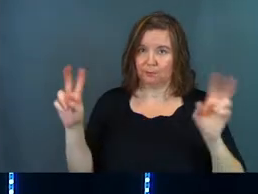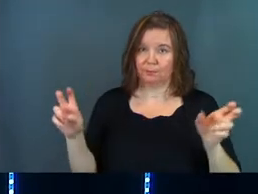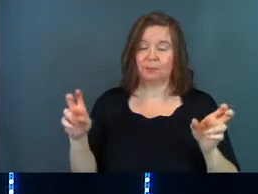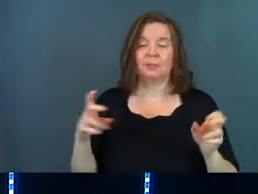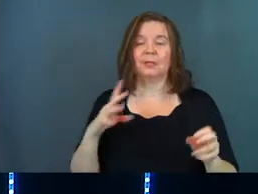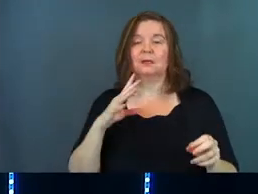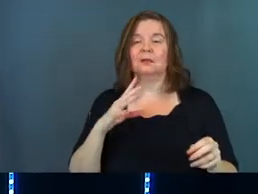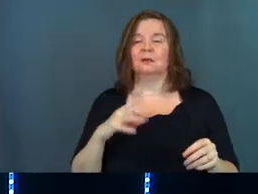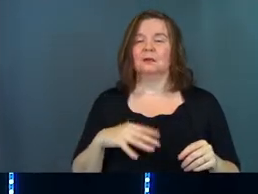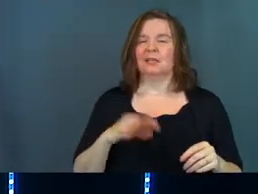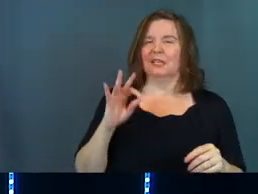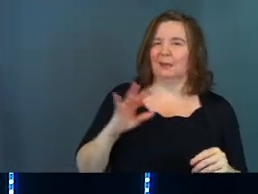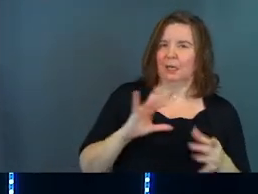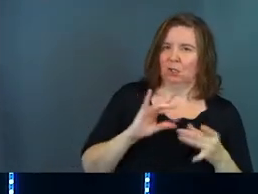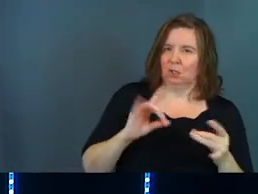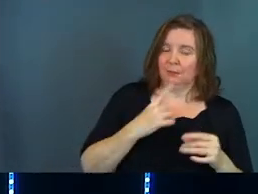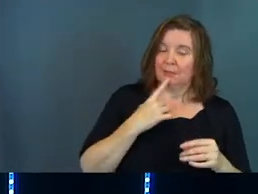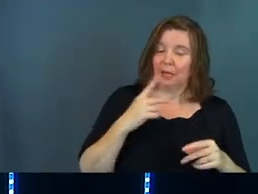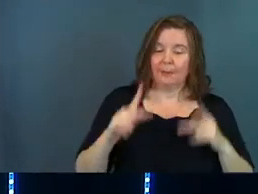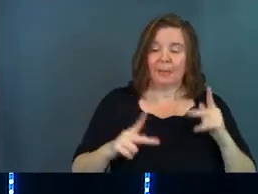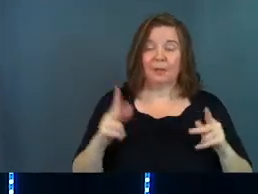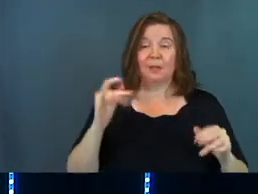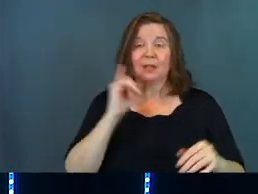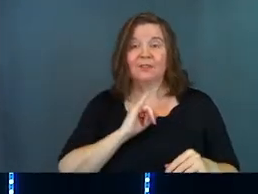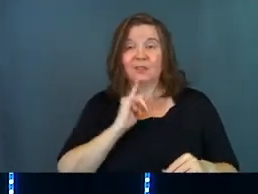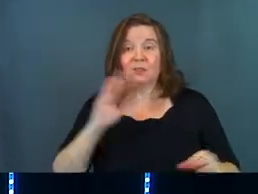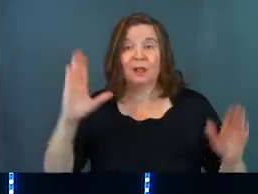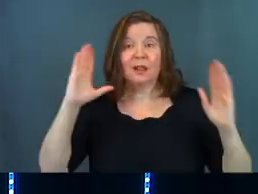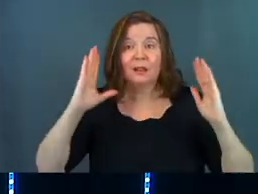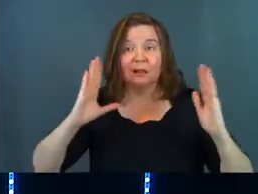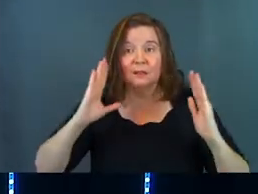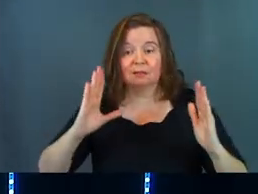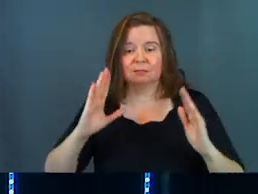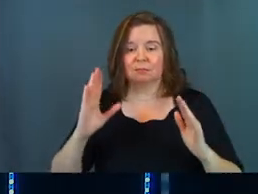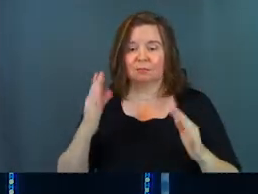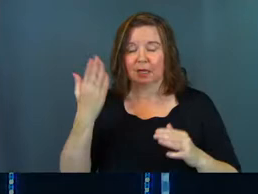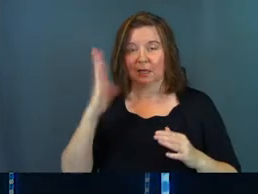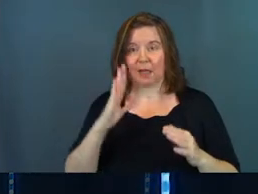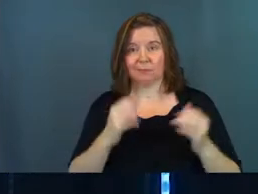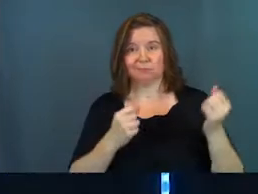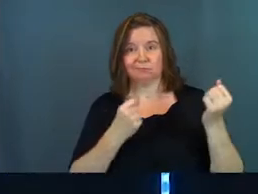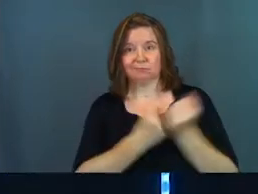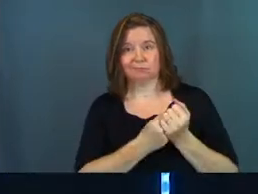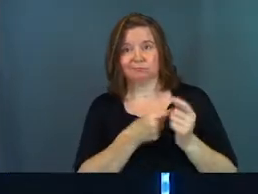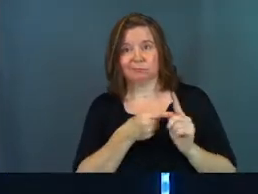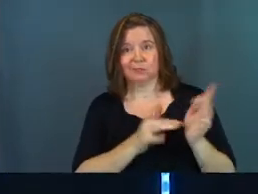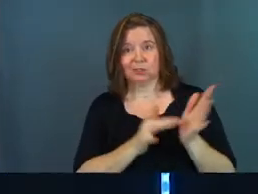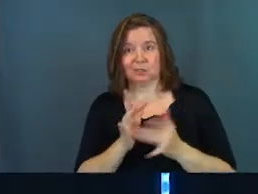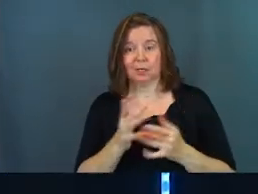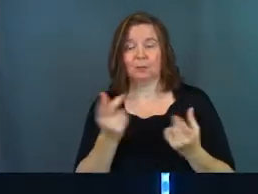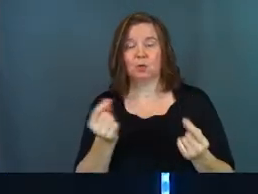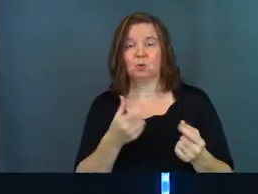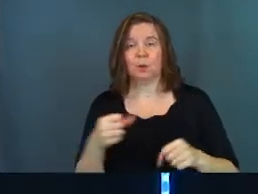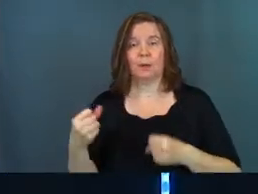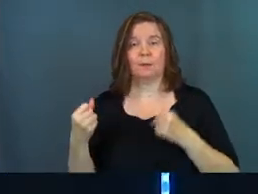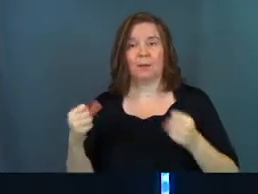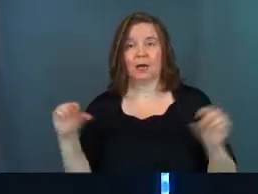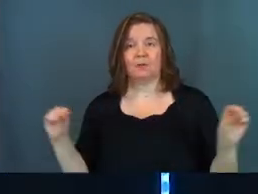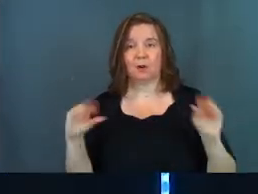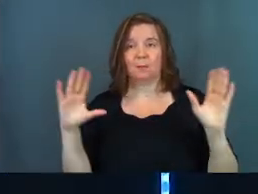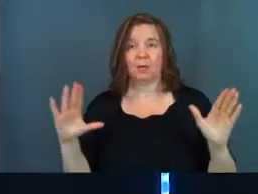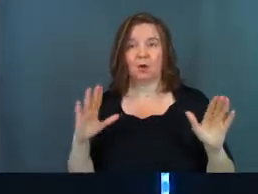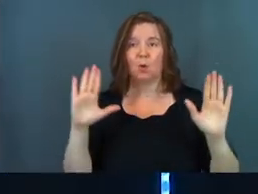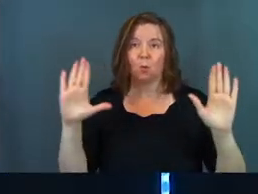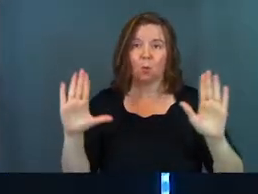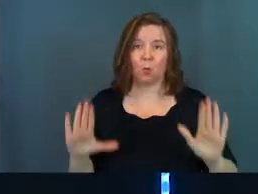Peter's talking. preaching a sermon. says, people of Israel, listen. God publicly endorsed Jesus the Nazarene by doing powerful miracles,